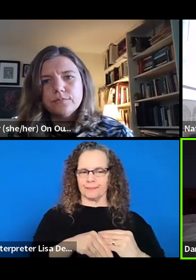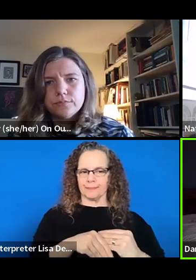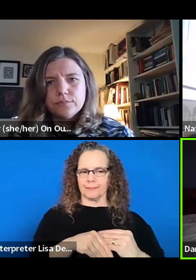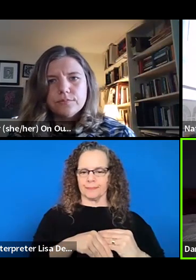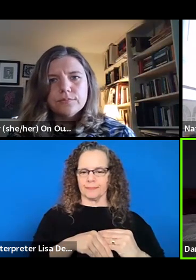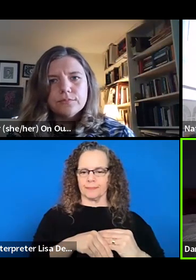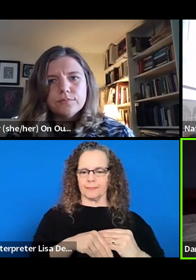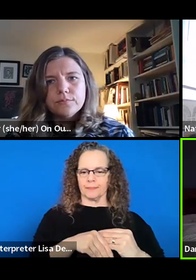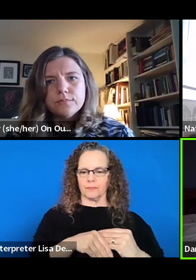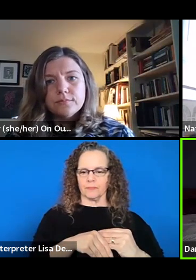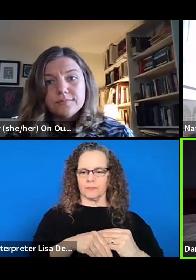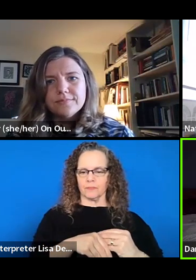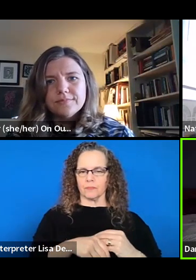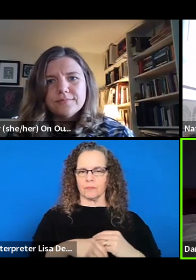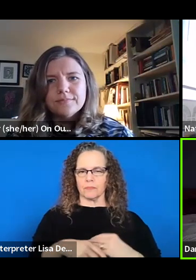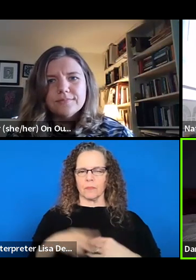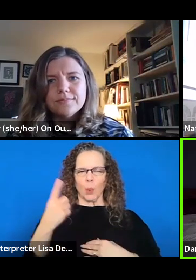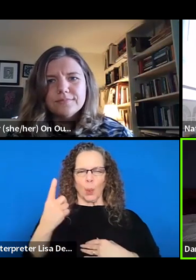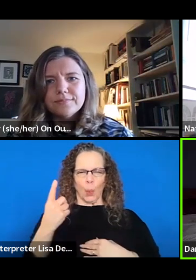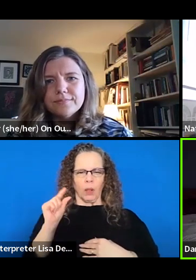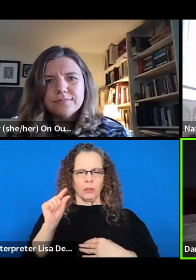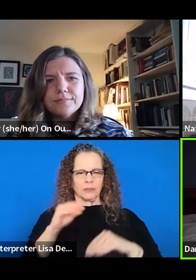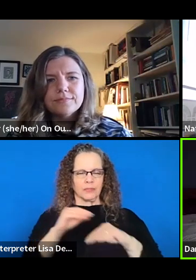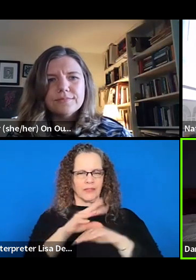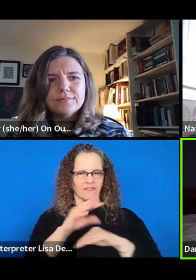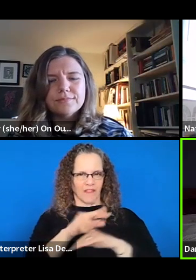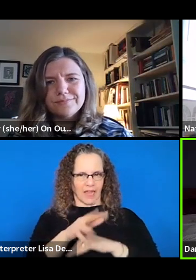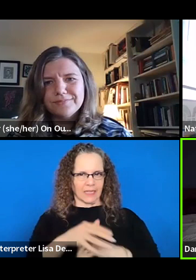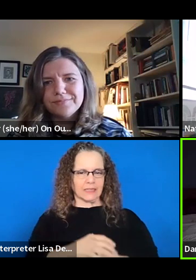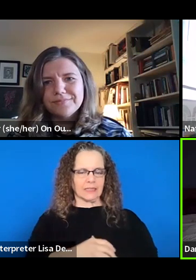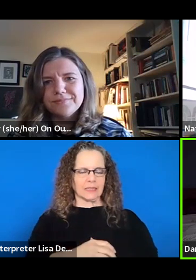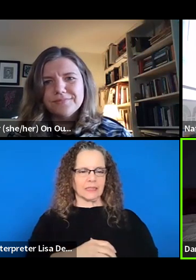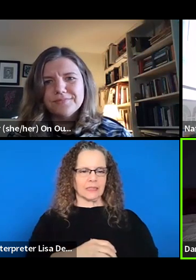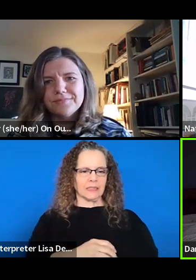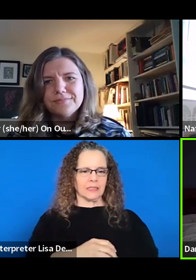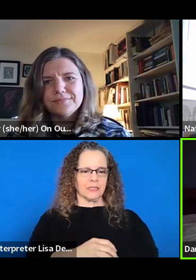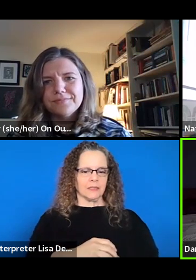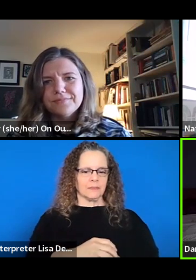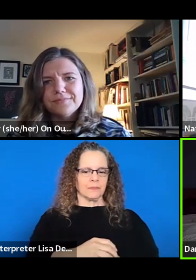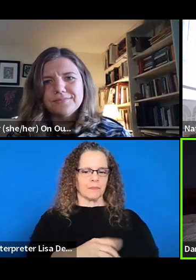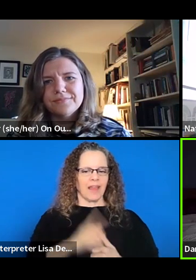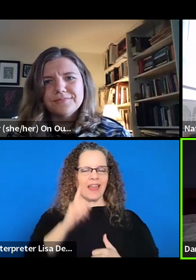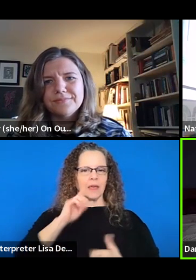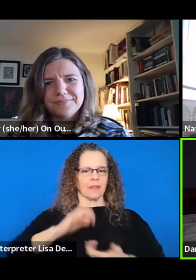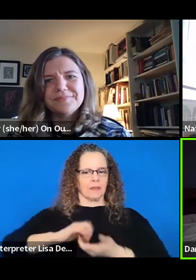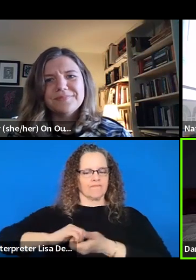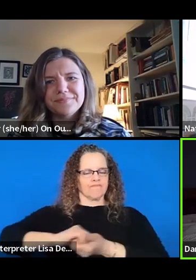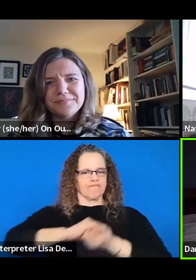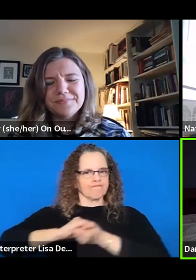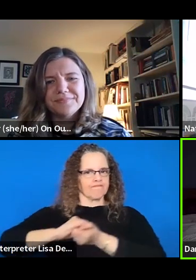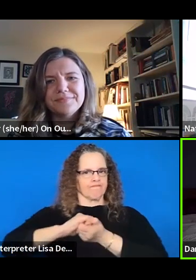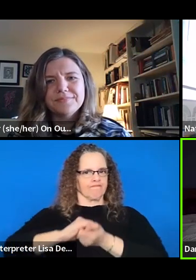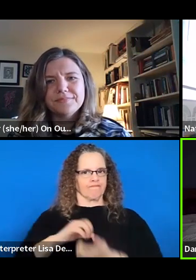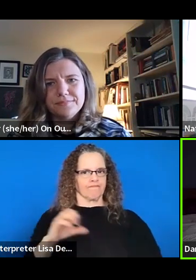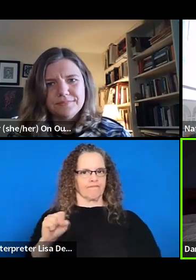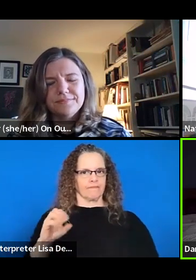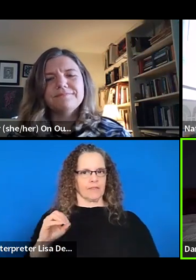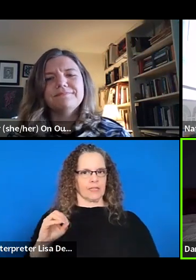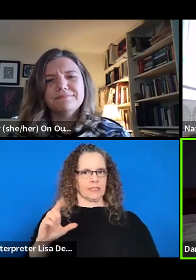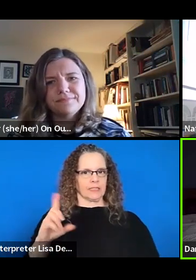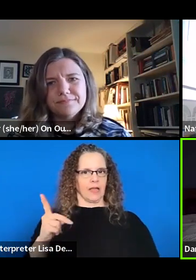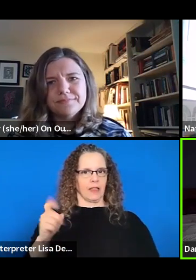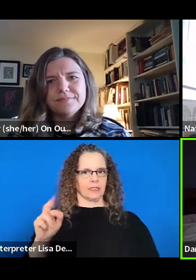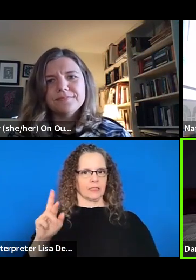so one piece of advice is, is as much as I hate to say, like, I think the solidarity thing is still important is important. And